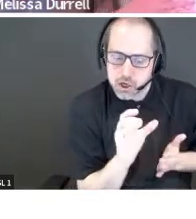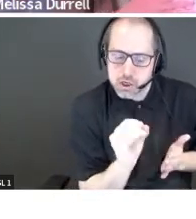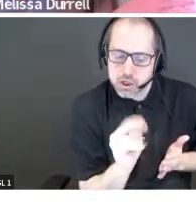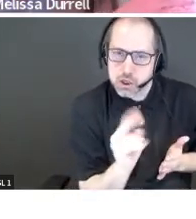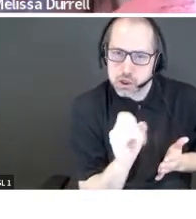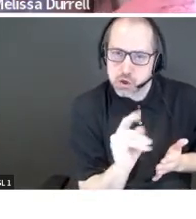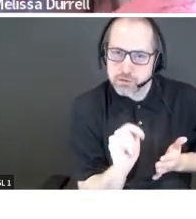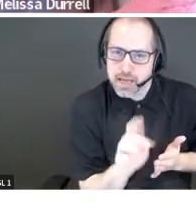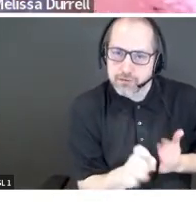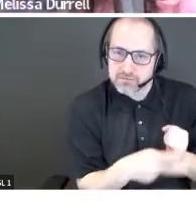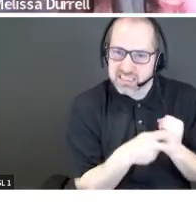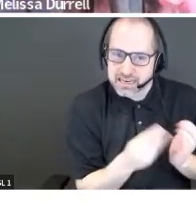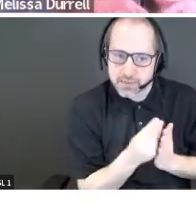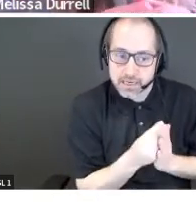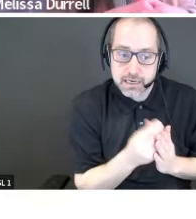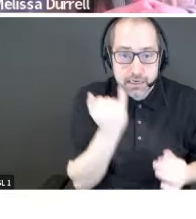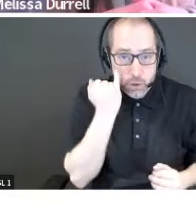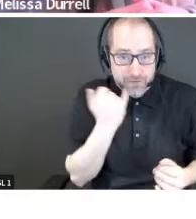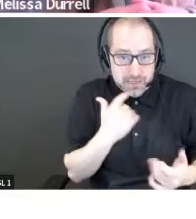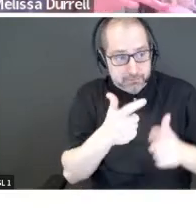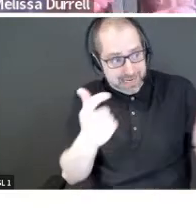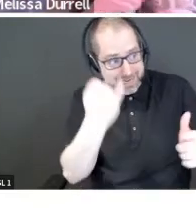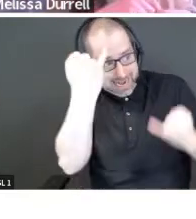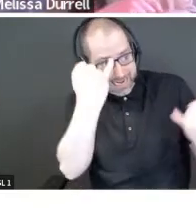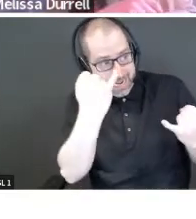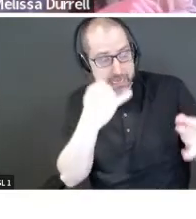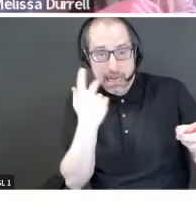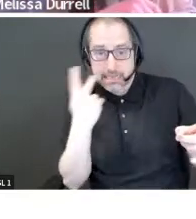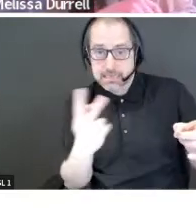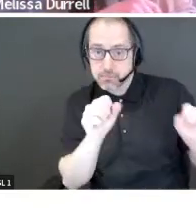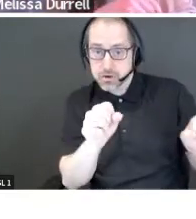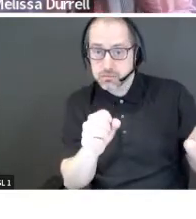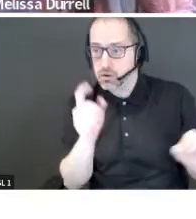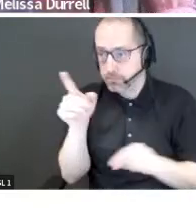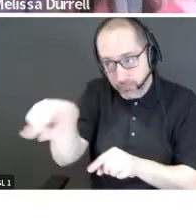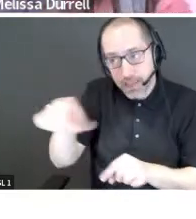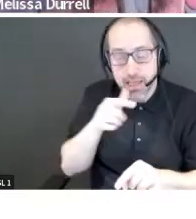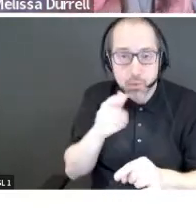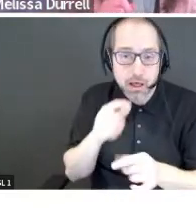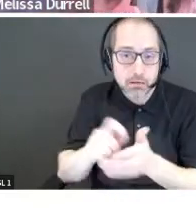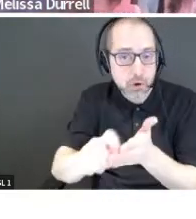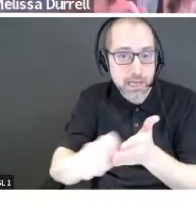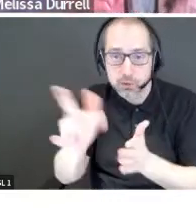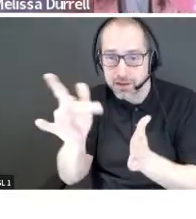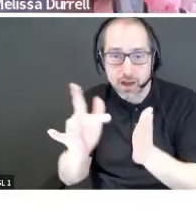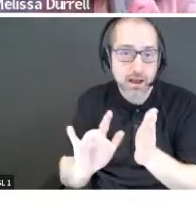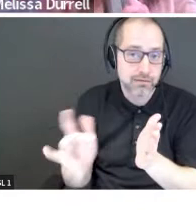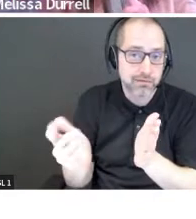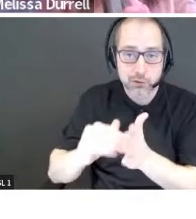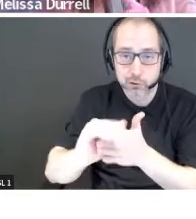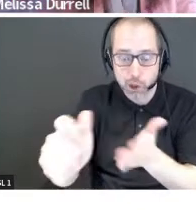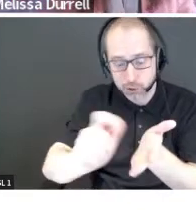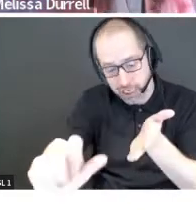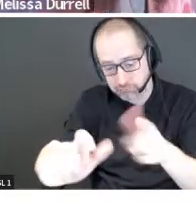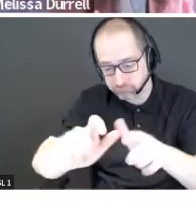and I, and I see a potential for it, they'll write a $25,000 check. Now those are the people you want to get to know better. But anyway, are they conservative or are